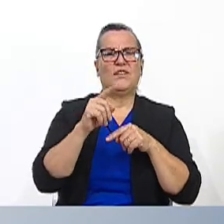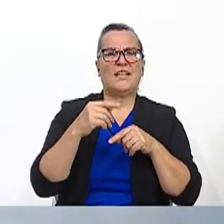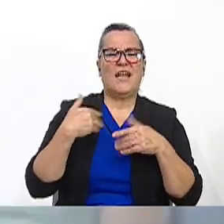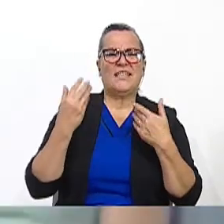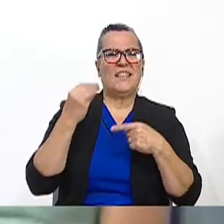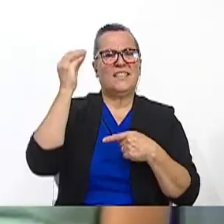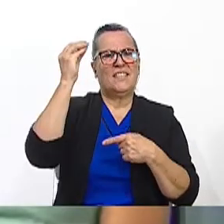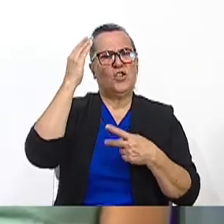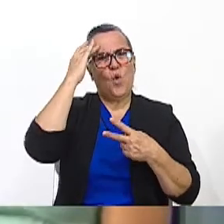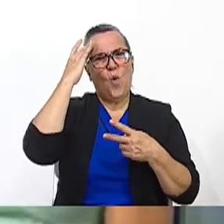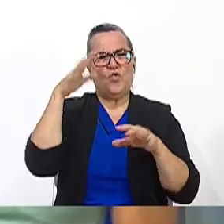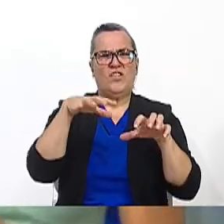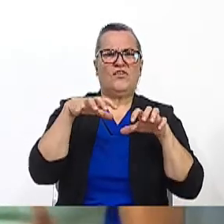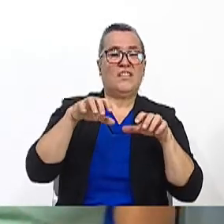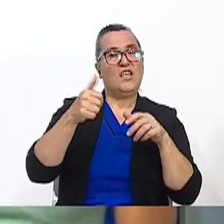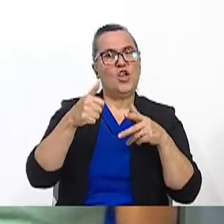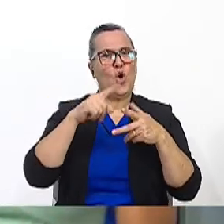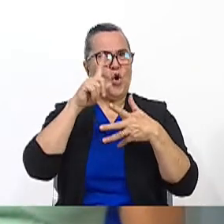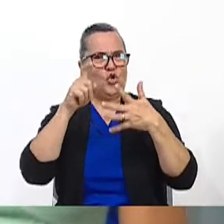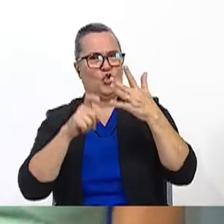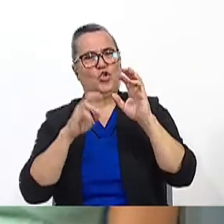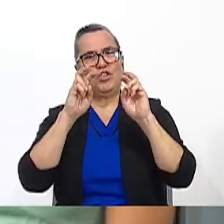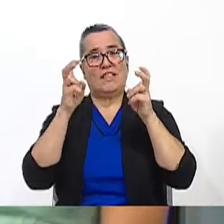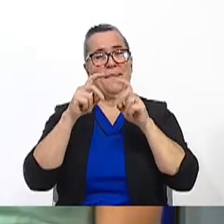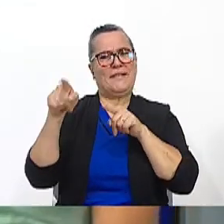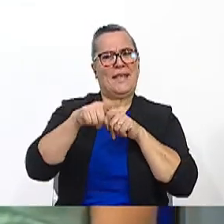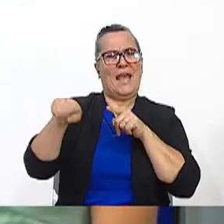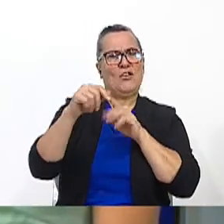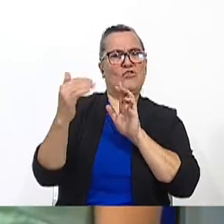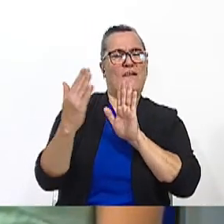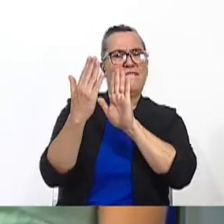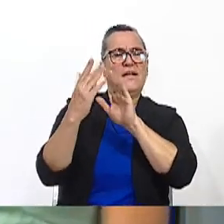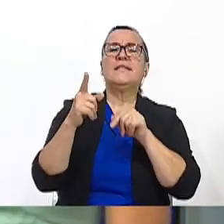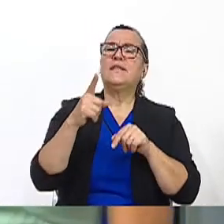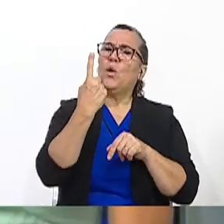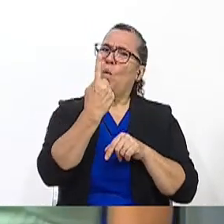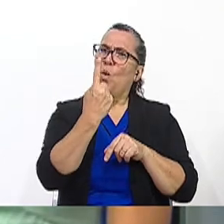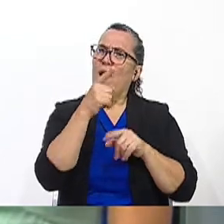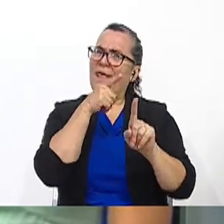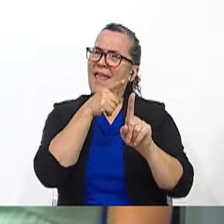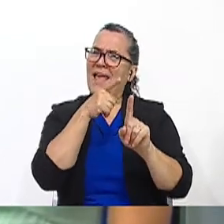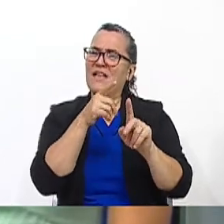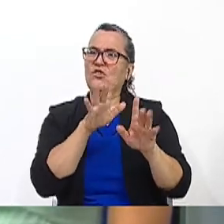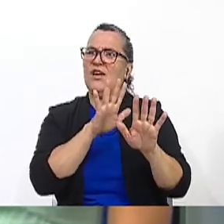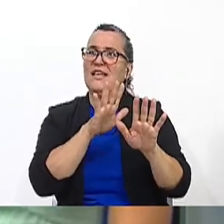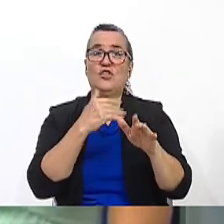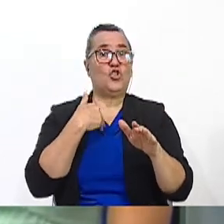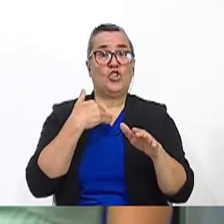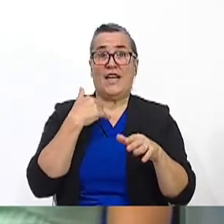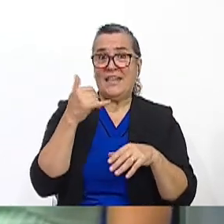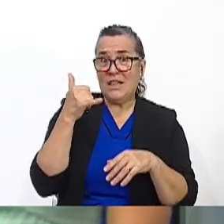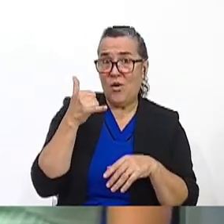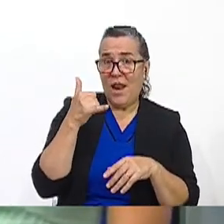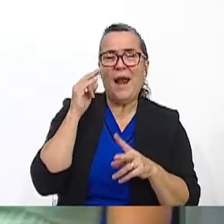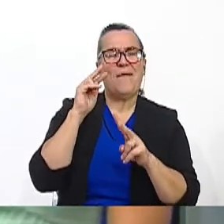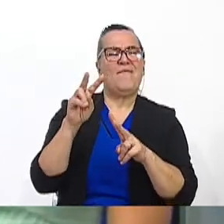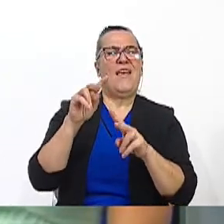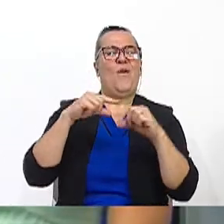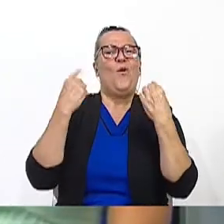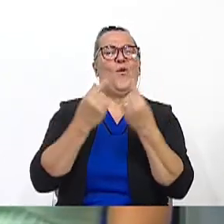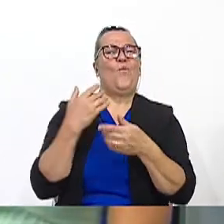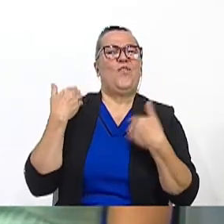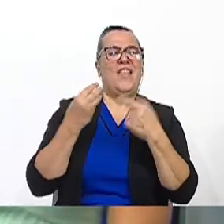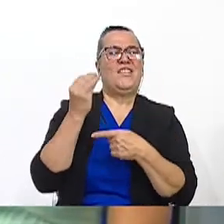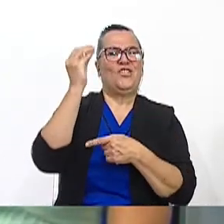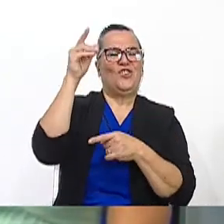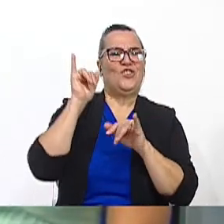worries, stresses, and other issues that they're facing. One of those, the fear of not having their cell phone. Watch how a group of teens discover